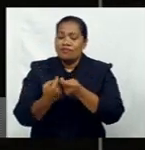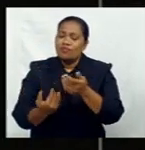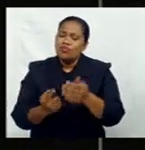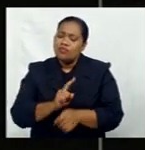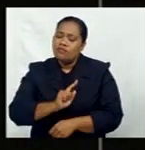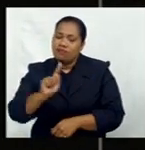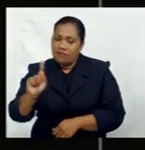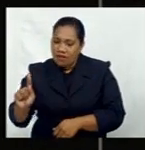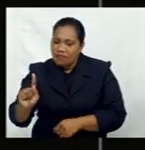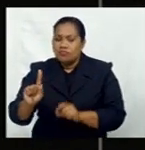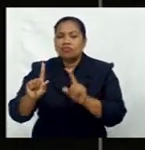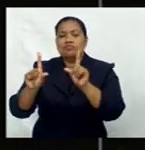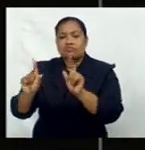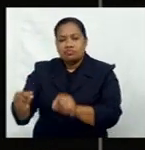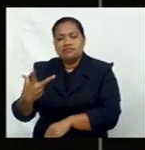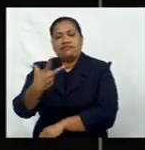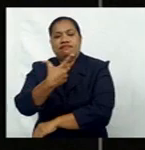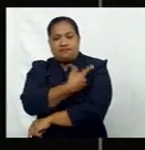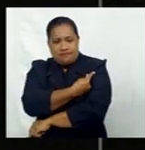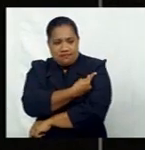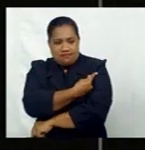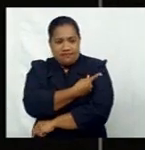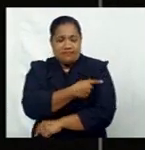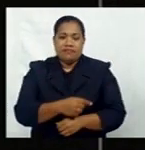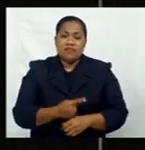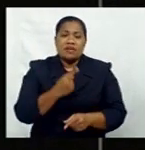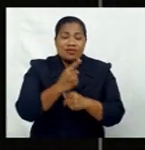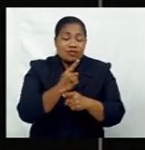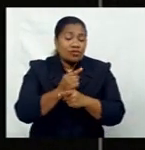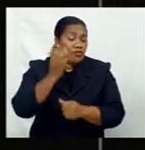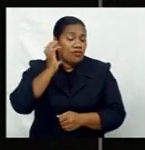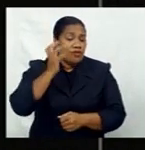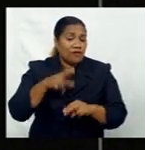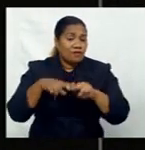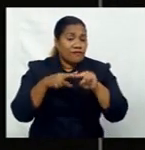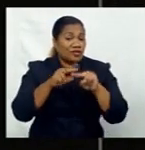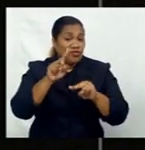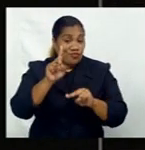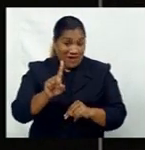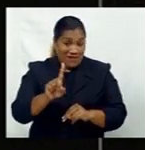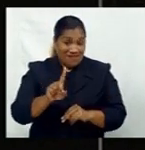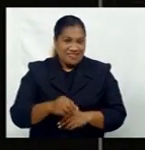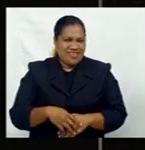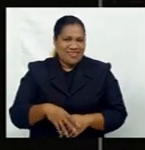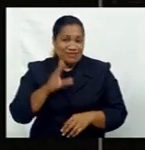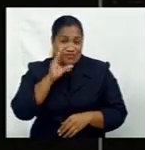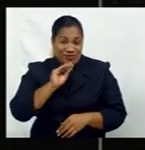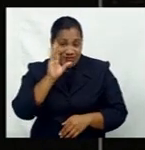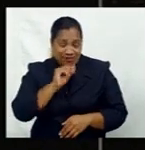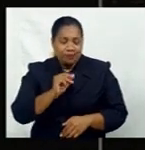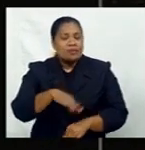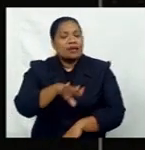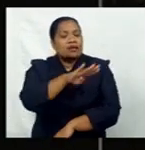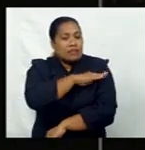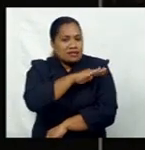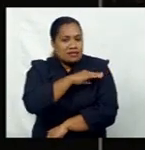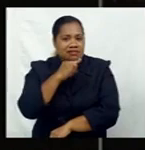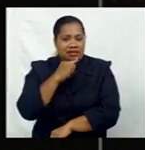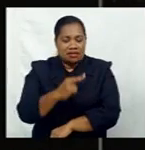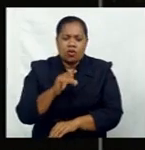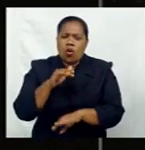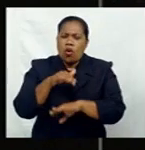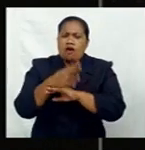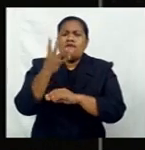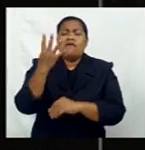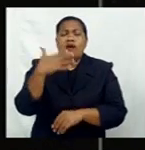COVID-19 vaccination. Speaking during Radio Fiji 1's Nonda-i-Lalakai program, Mbaini Marama says over 400